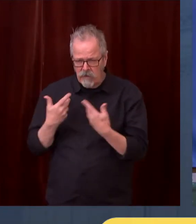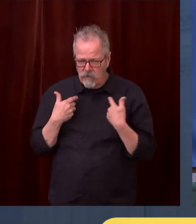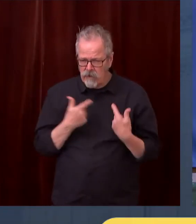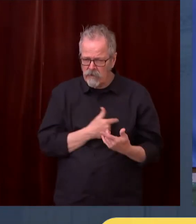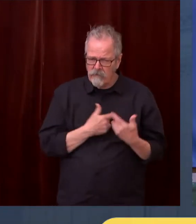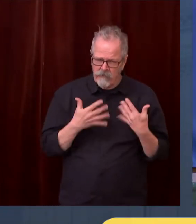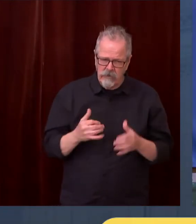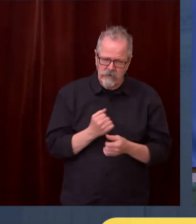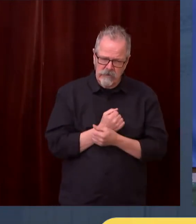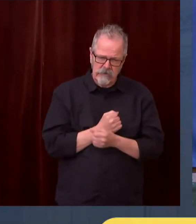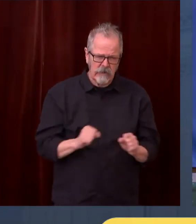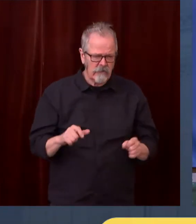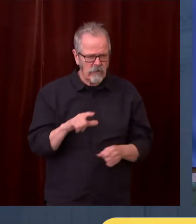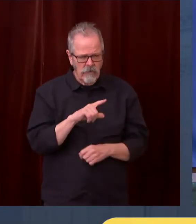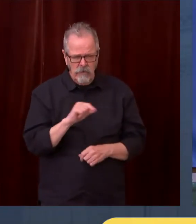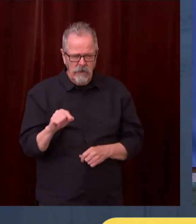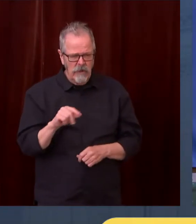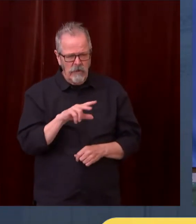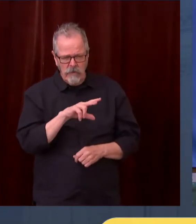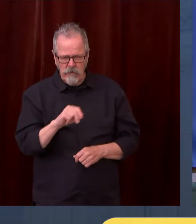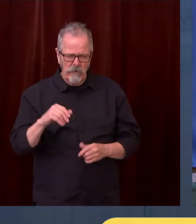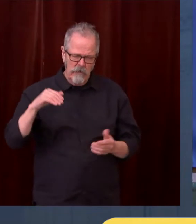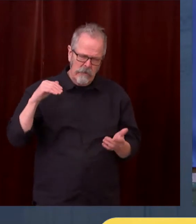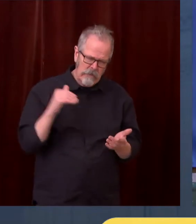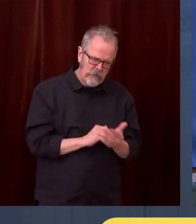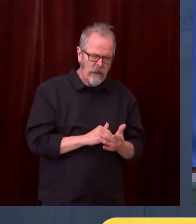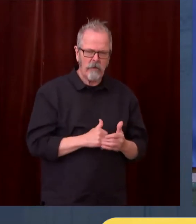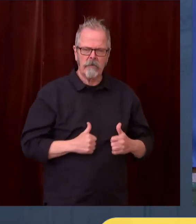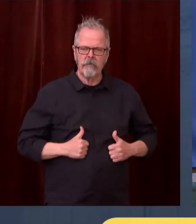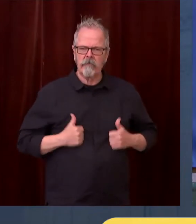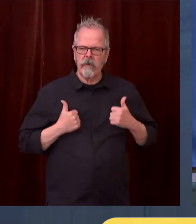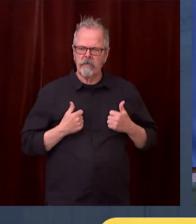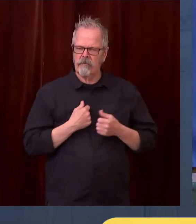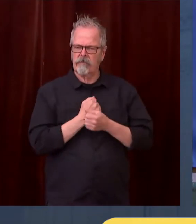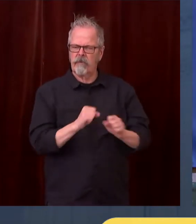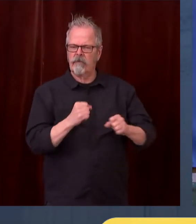Up next, we'll go to Jerry Cornfield with the Everett Herald. Go ahead, Jerry.